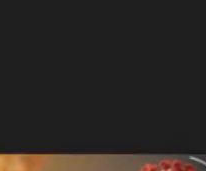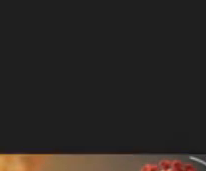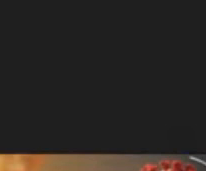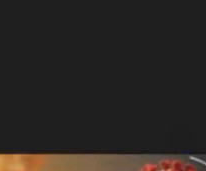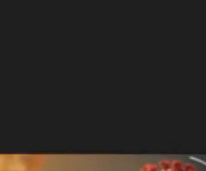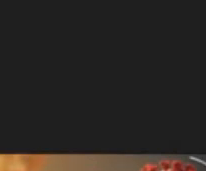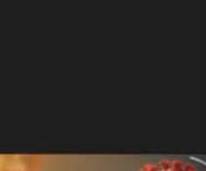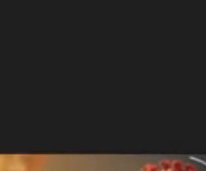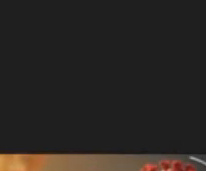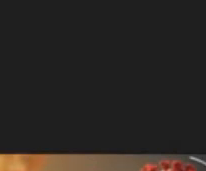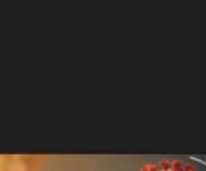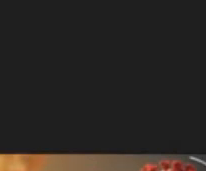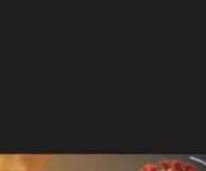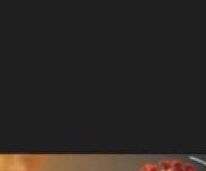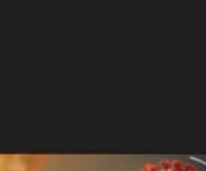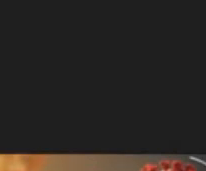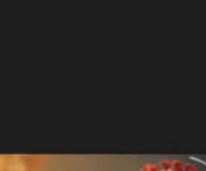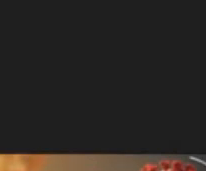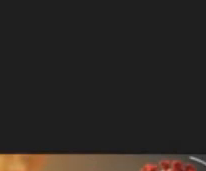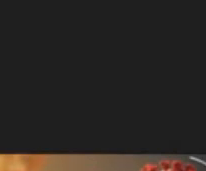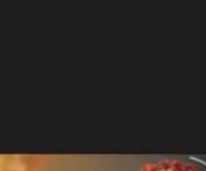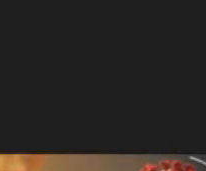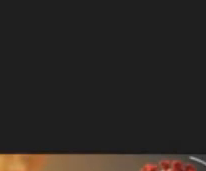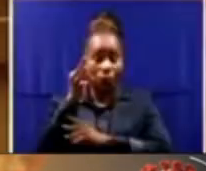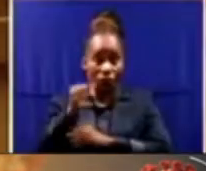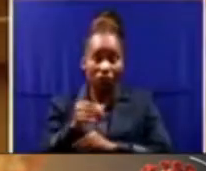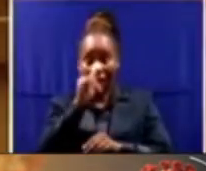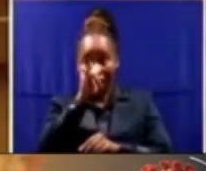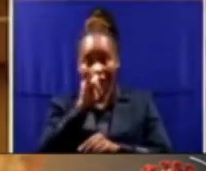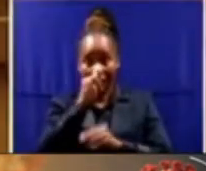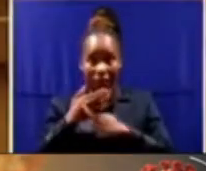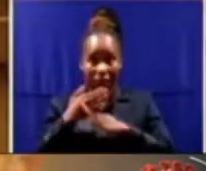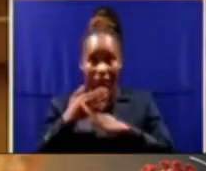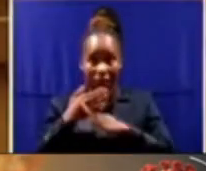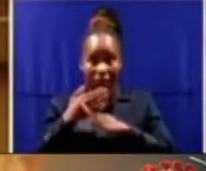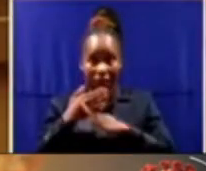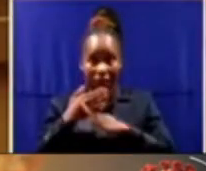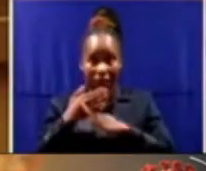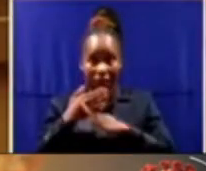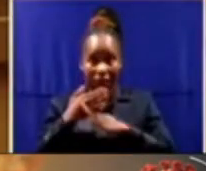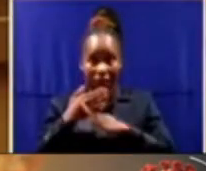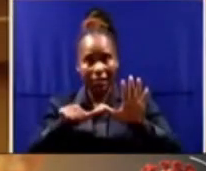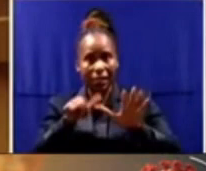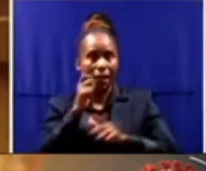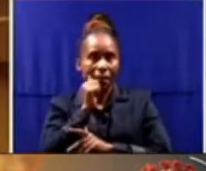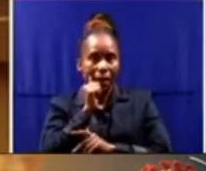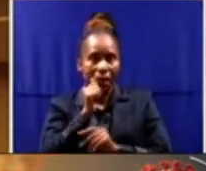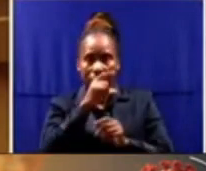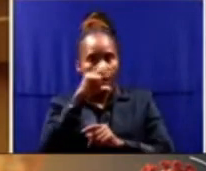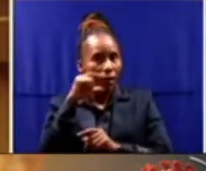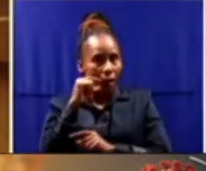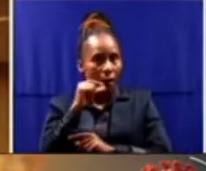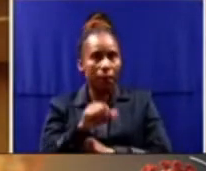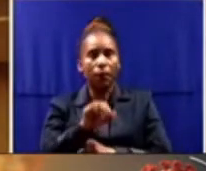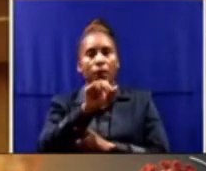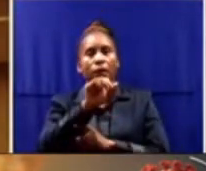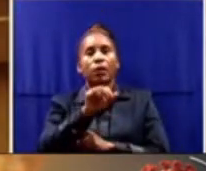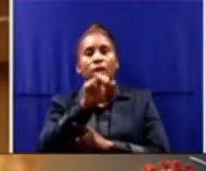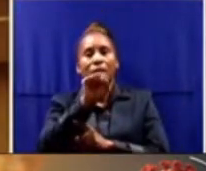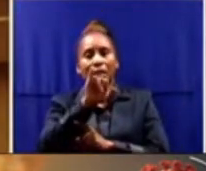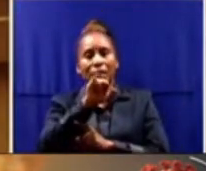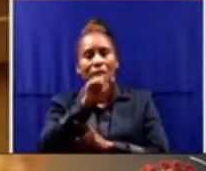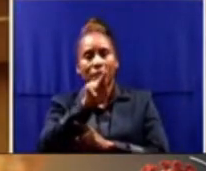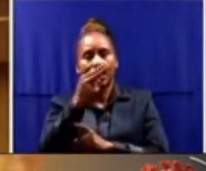past or future crimes. In 2016, a gentleman by the name of Sikangele Mki was arrested for